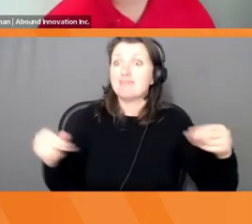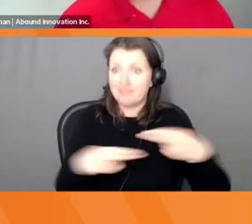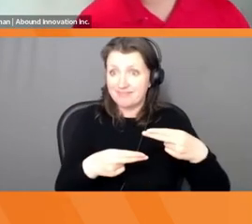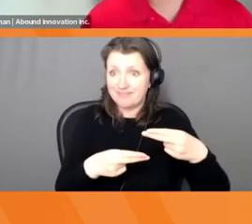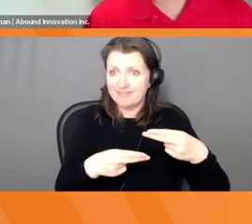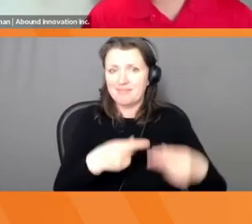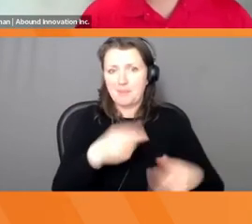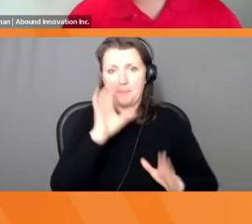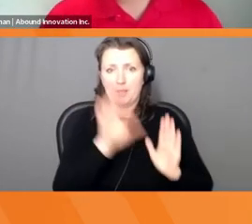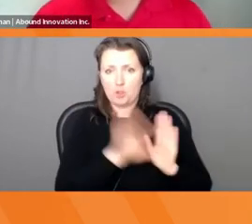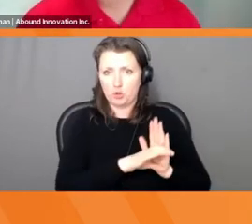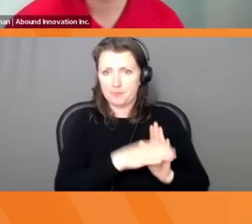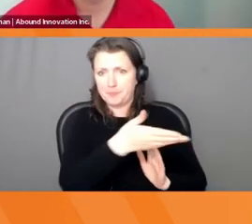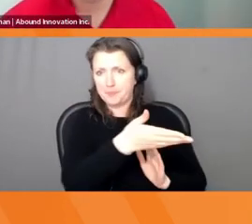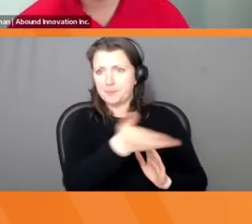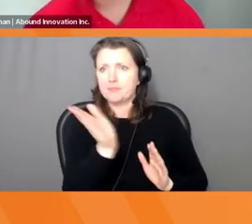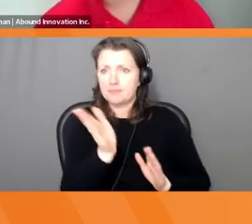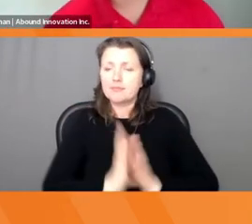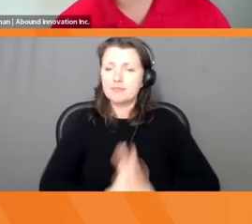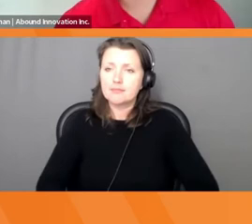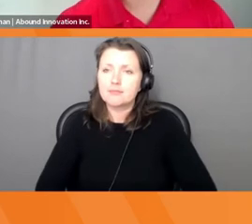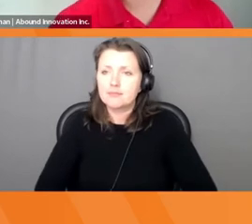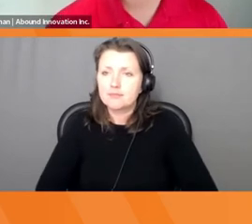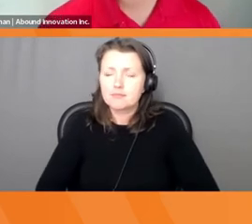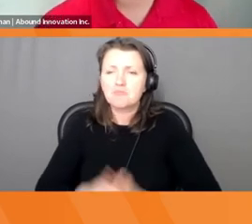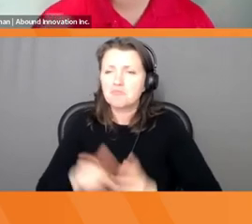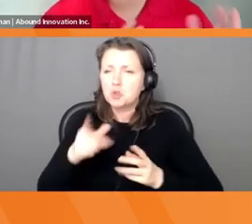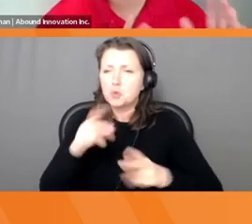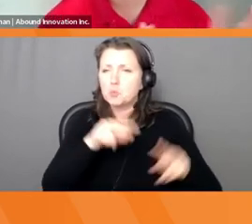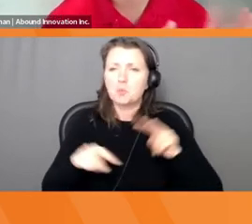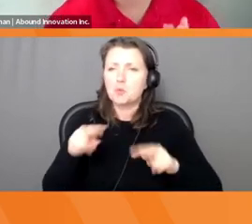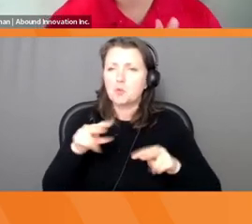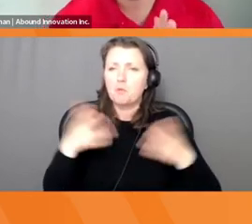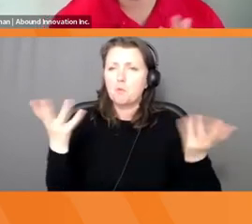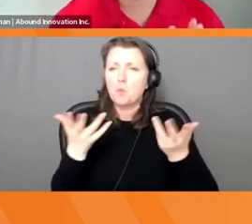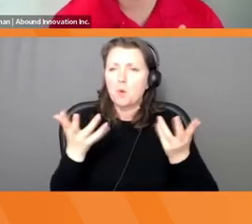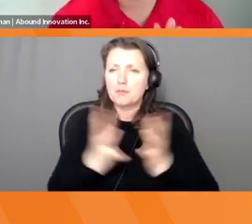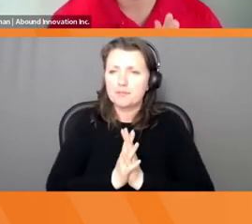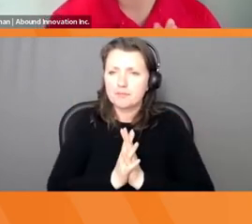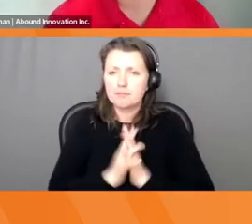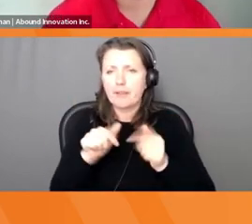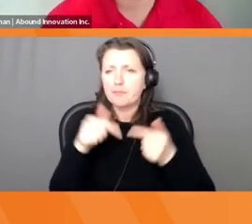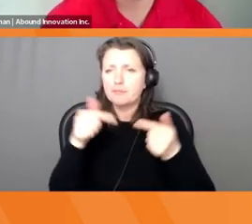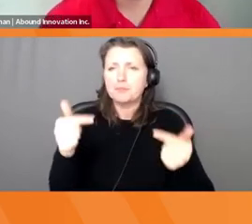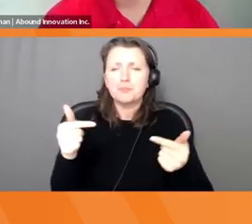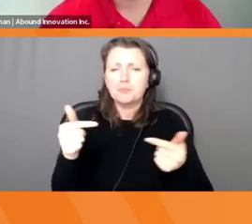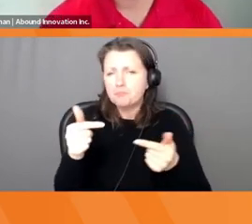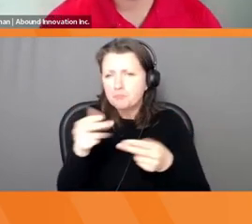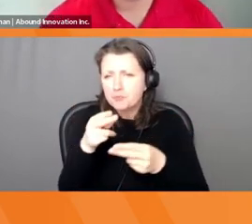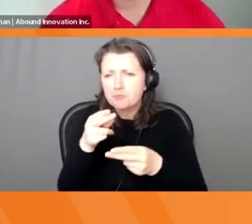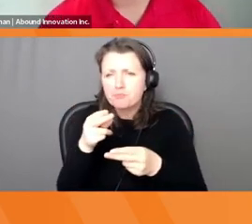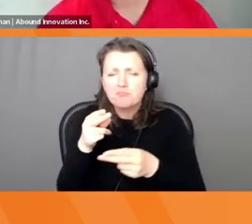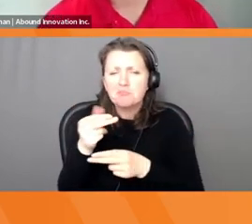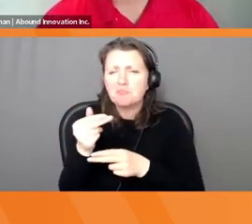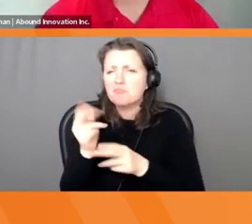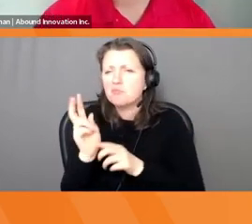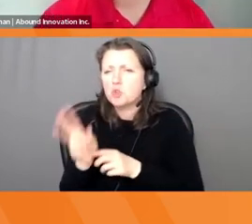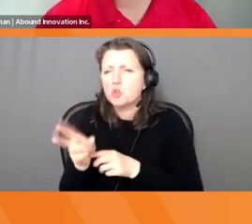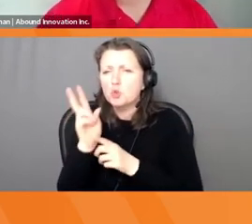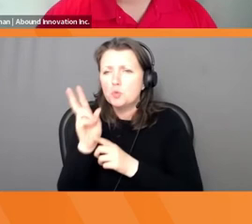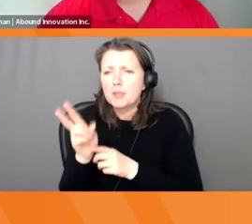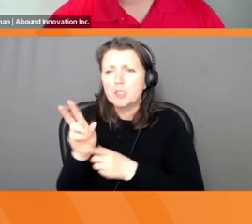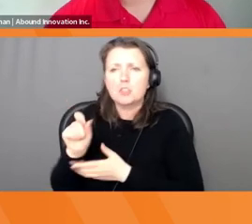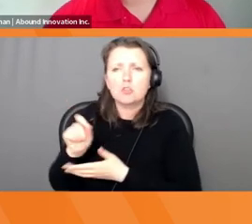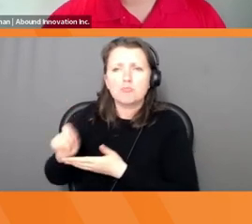is. This is a photo. What do you observe? I'm going to give you make a couple minutes just to notate what you see here.